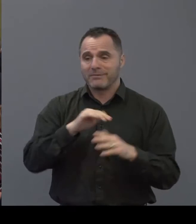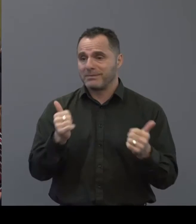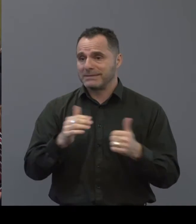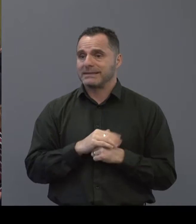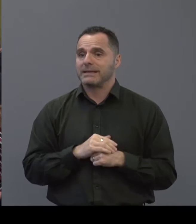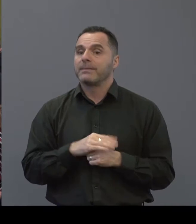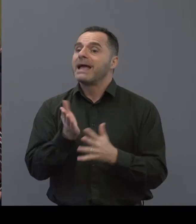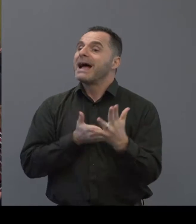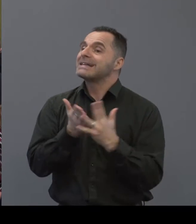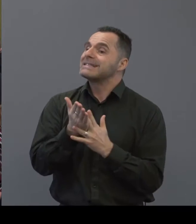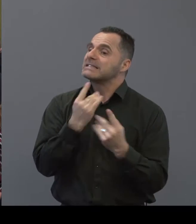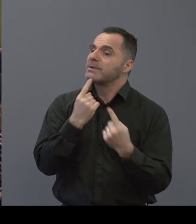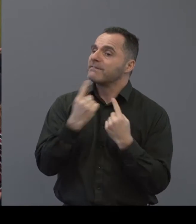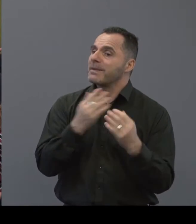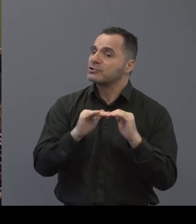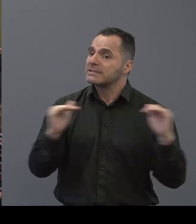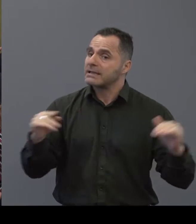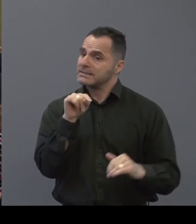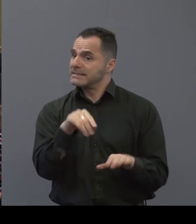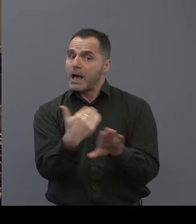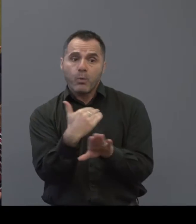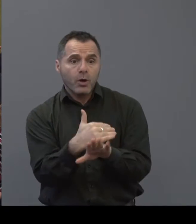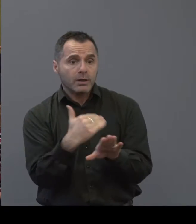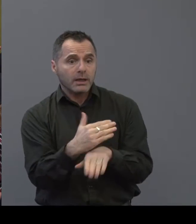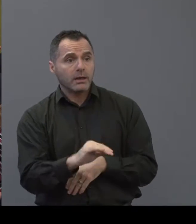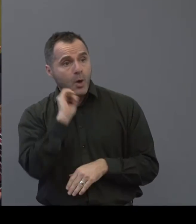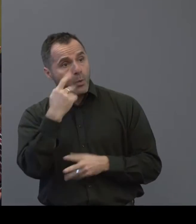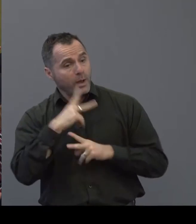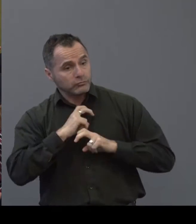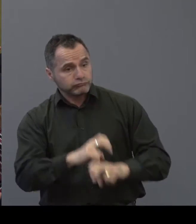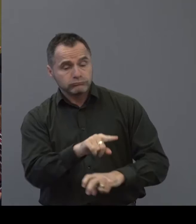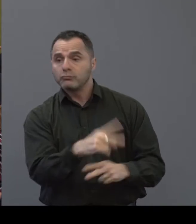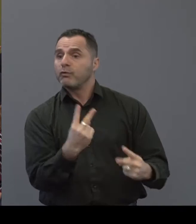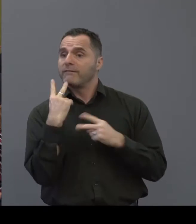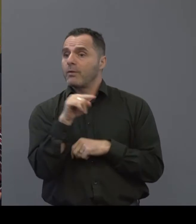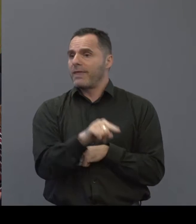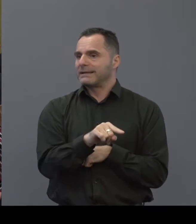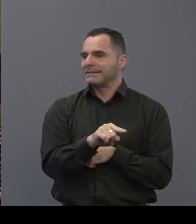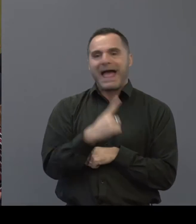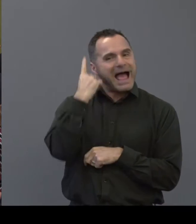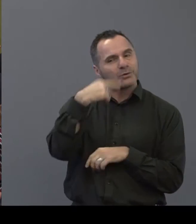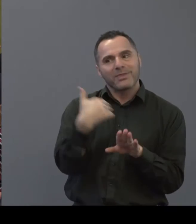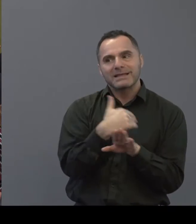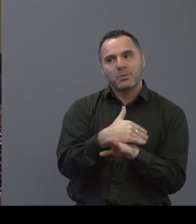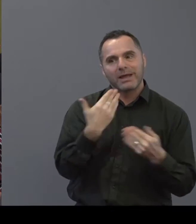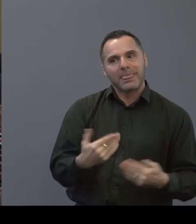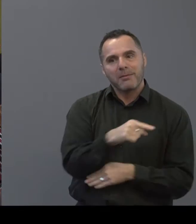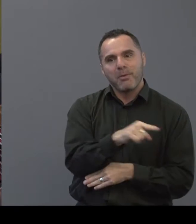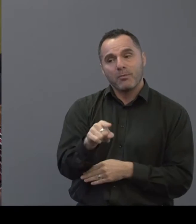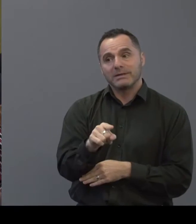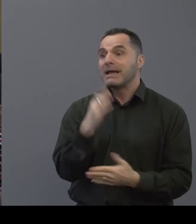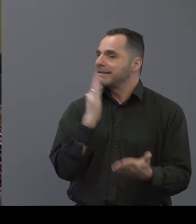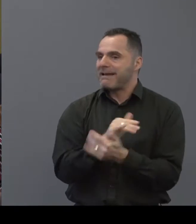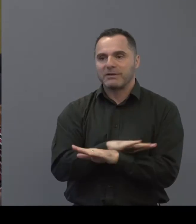accessible information standards is it working is that going to be looked into and reviewed because i don't think it's really working in terms in